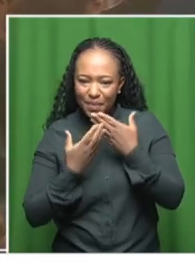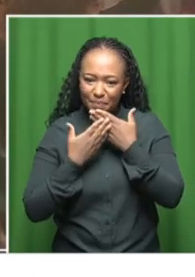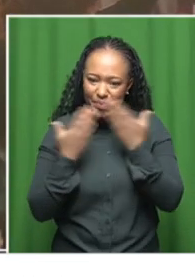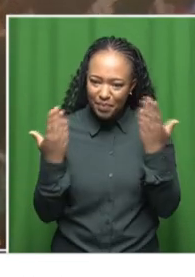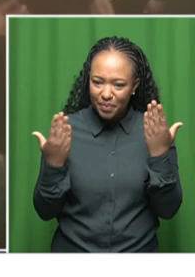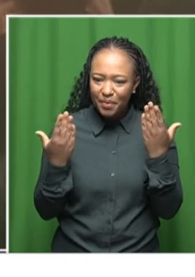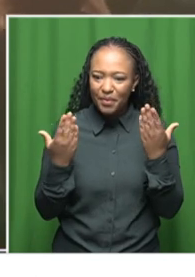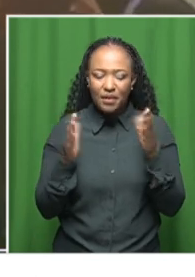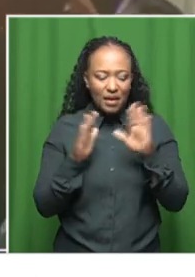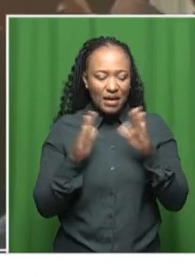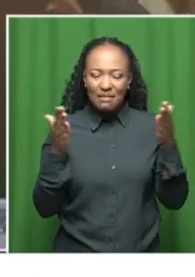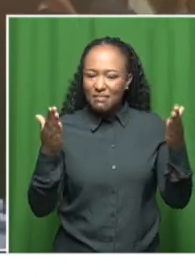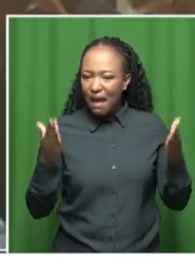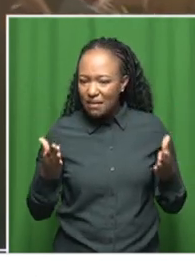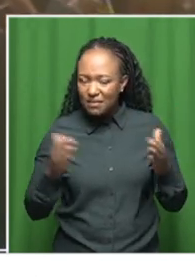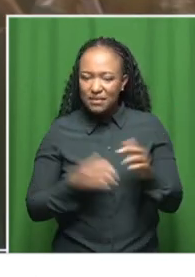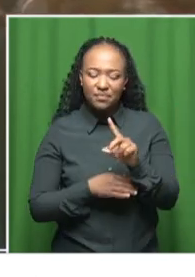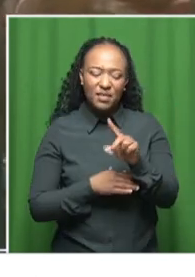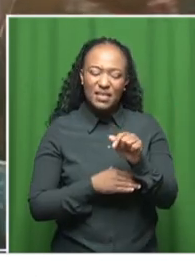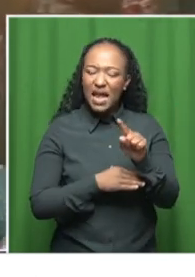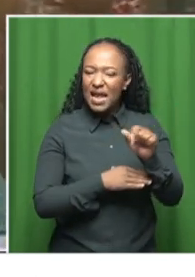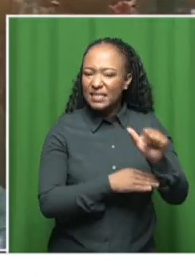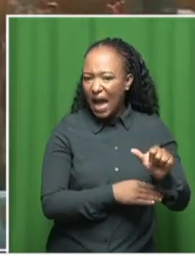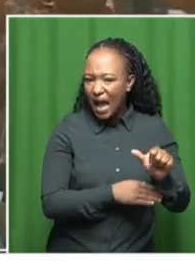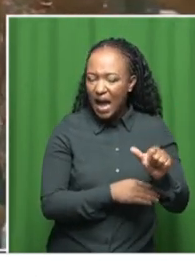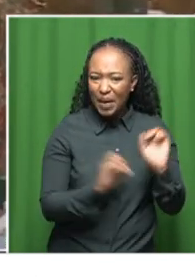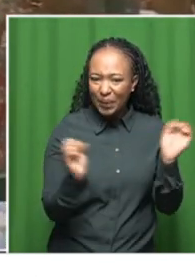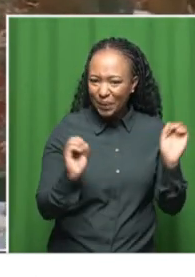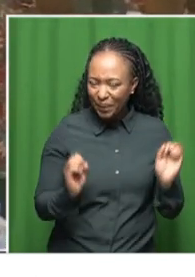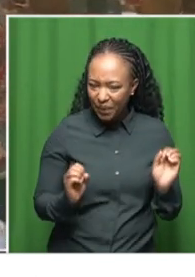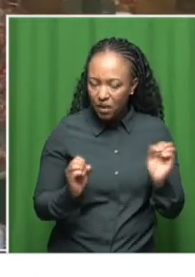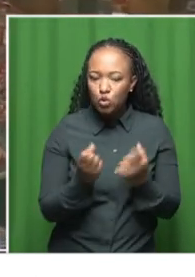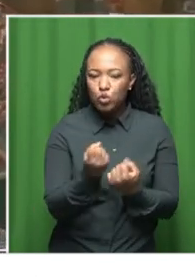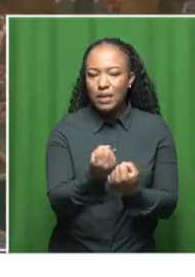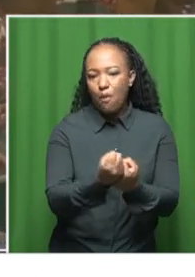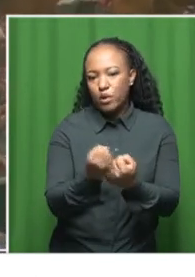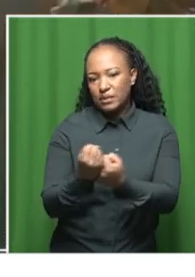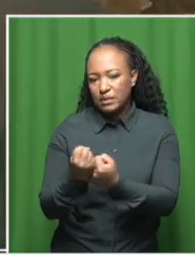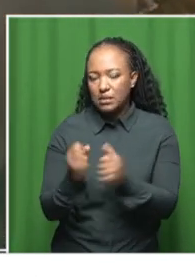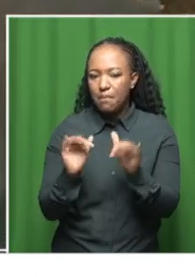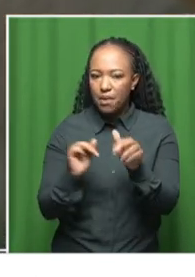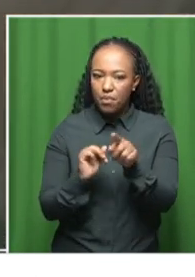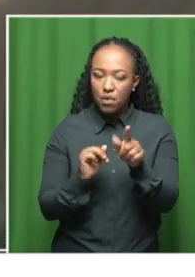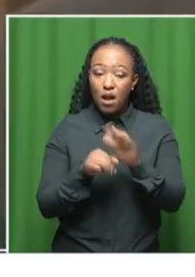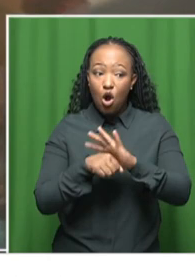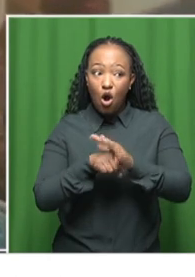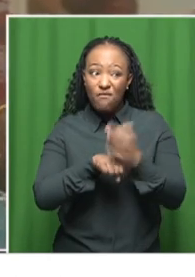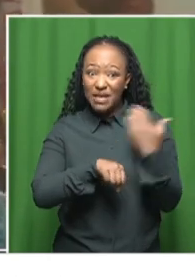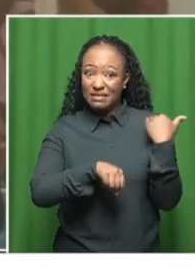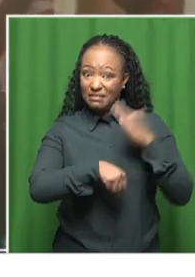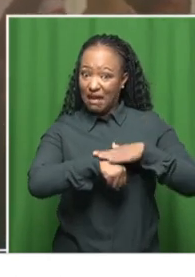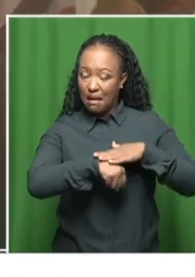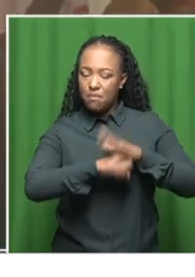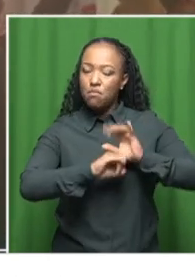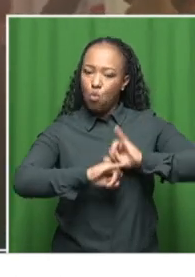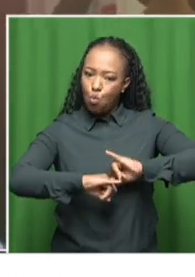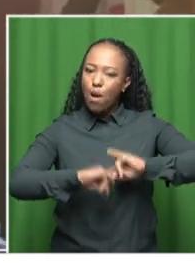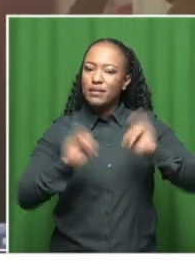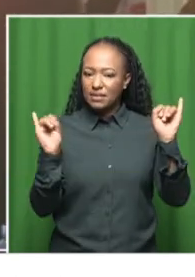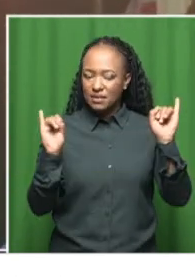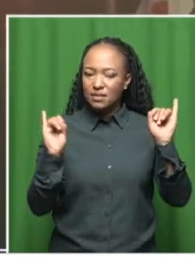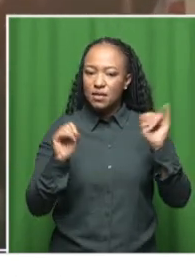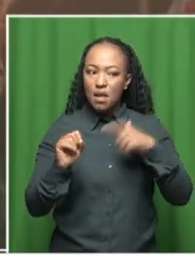don't have tests. They don't have data to support the survivors. During COVID, it was worse. So if the president and